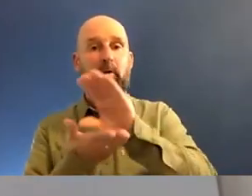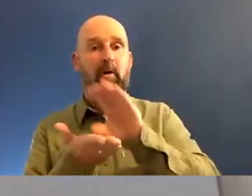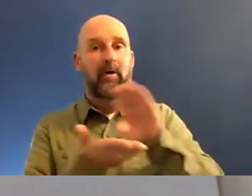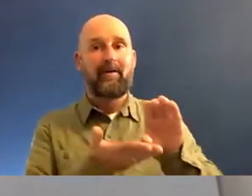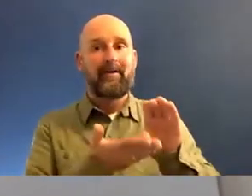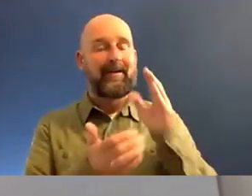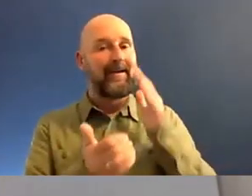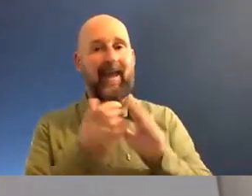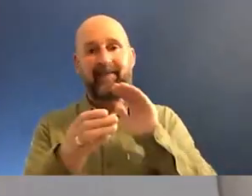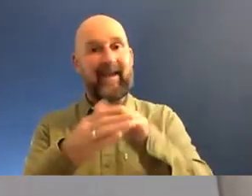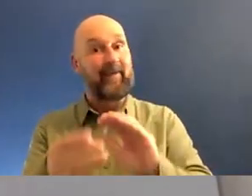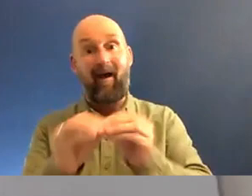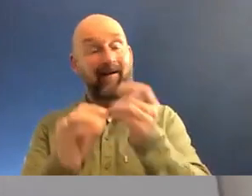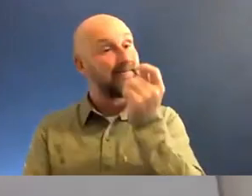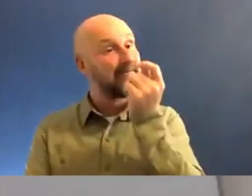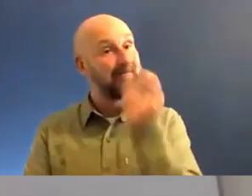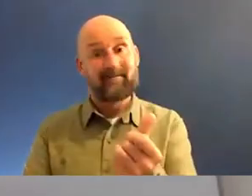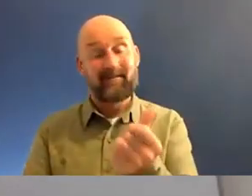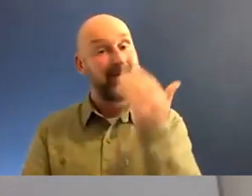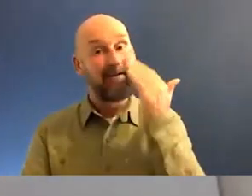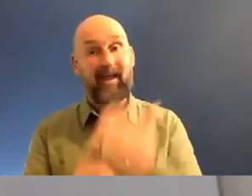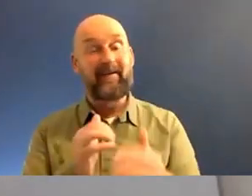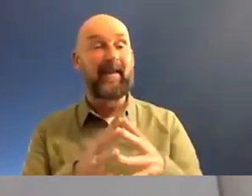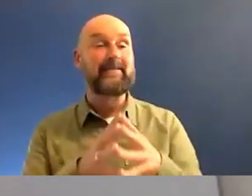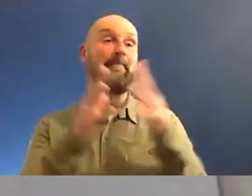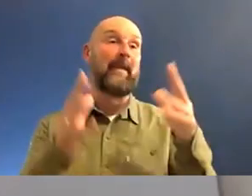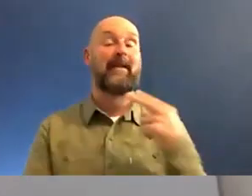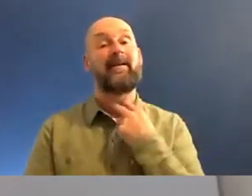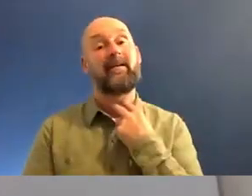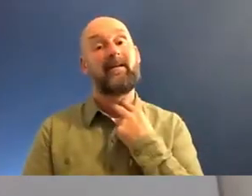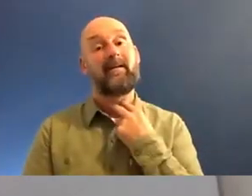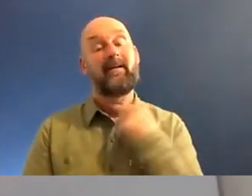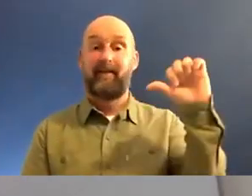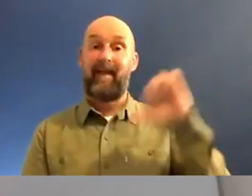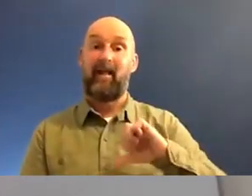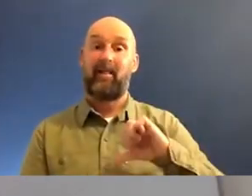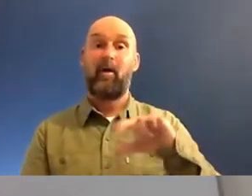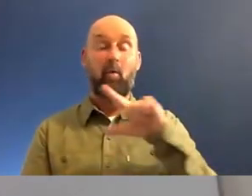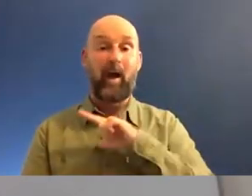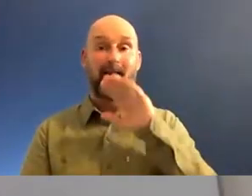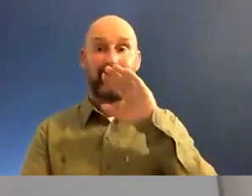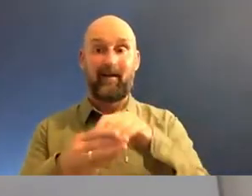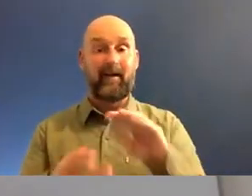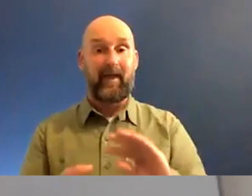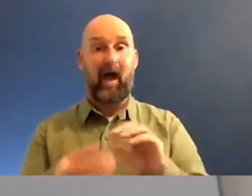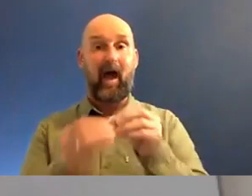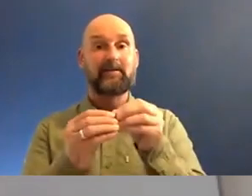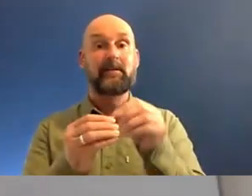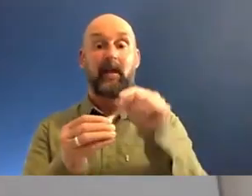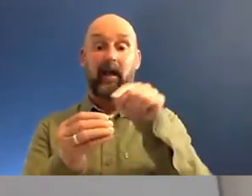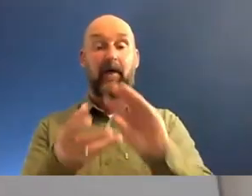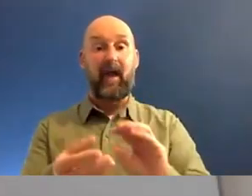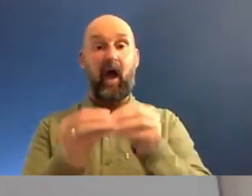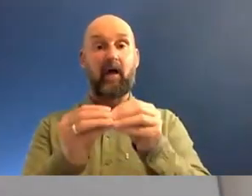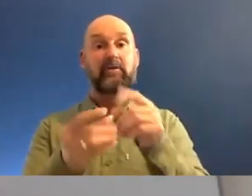never in the arts. And that is such a massive failure because in the arts is our potential to touch hearts and minds.